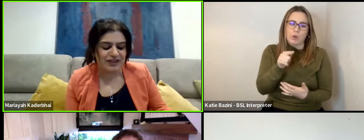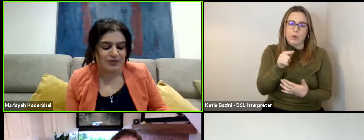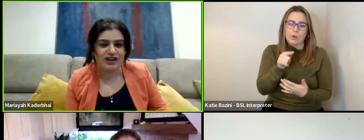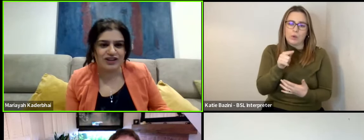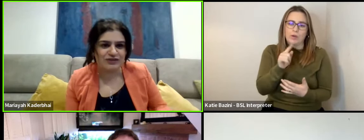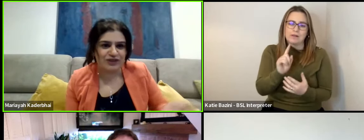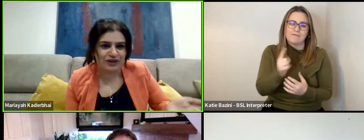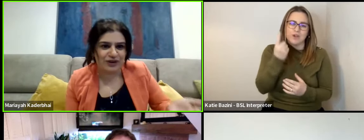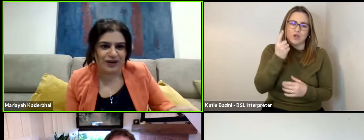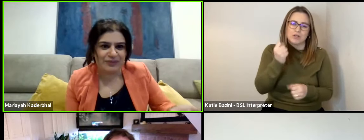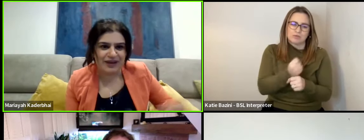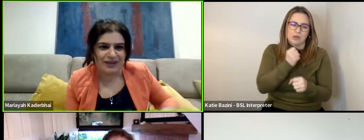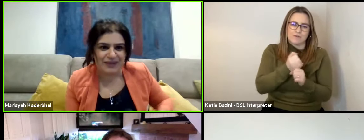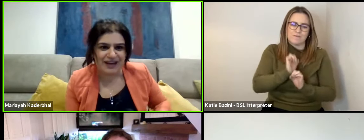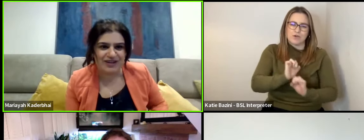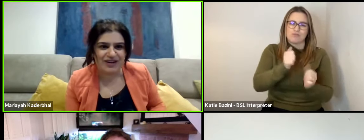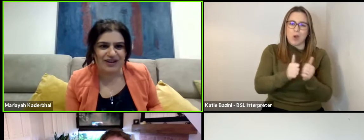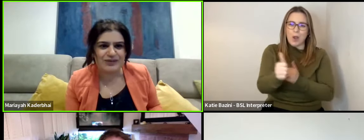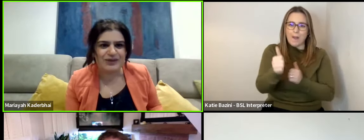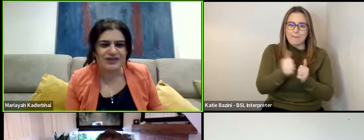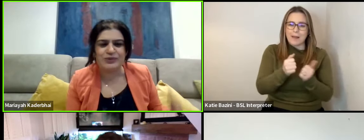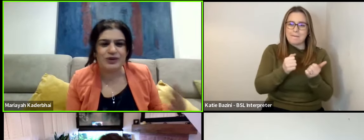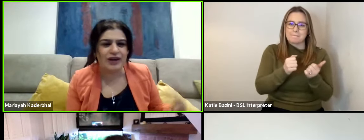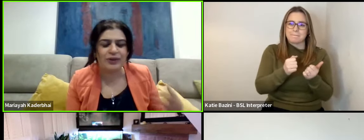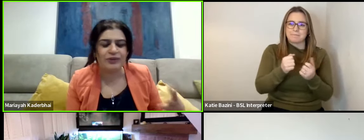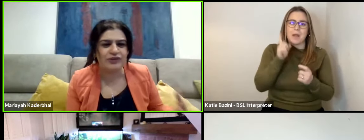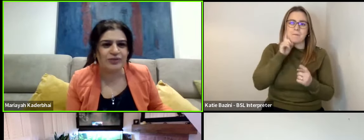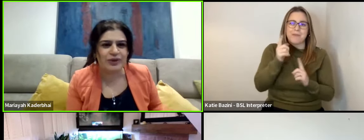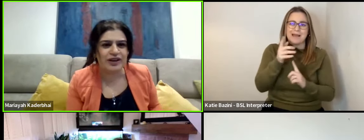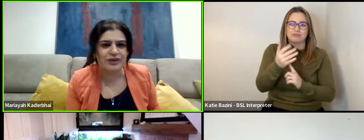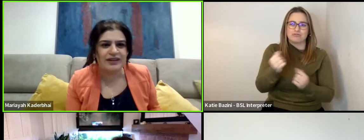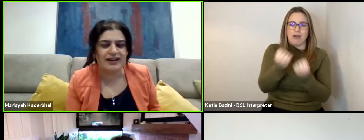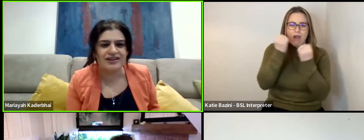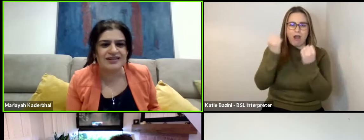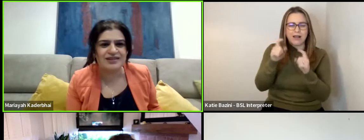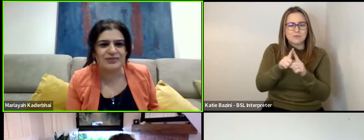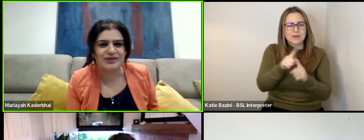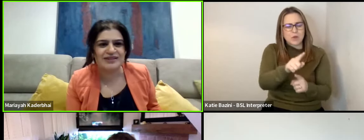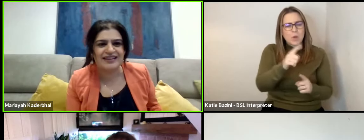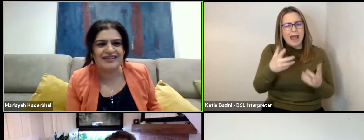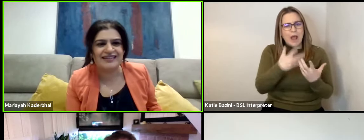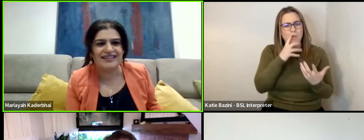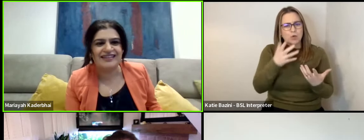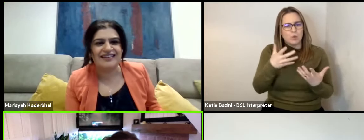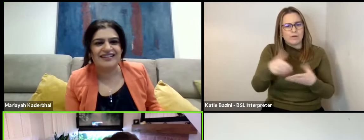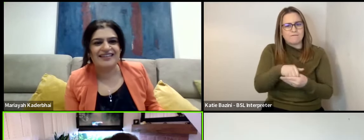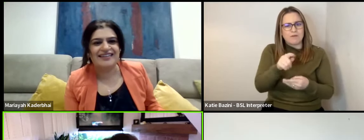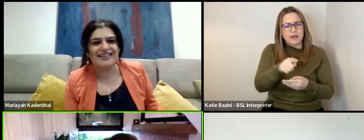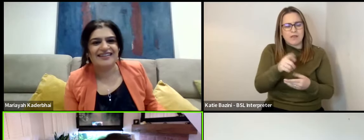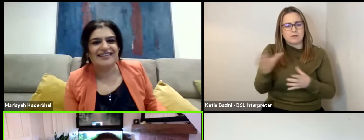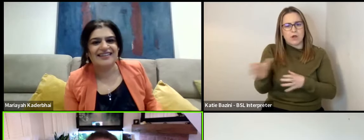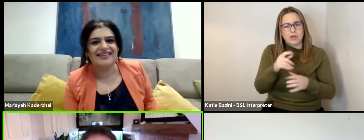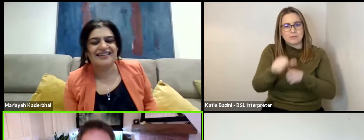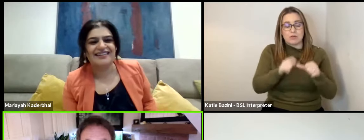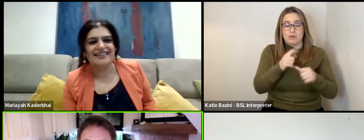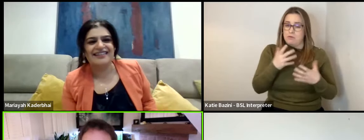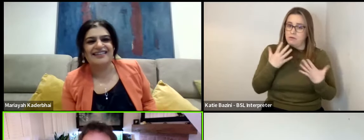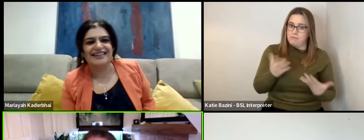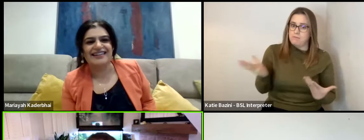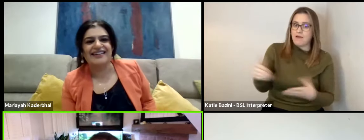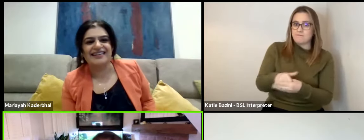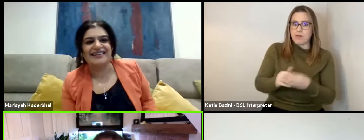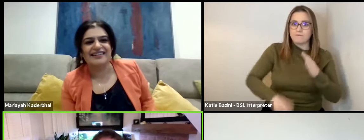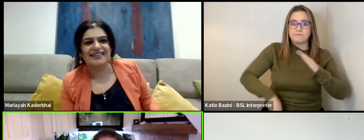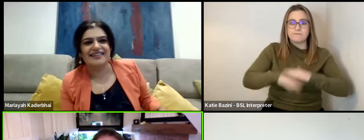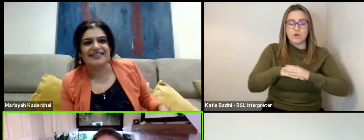the first production for your own company, Matriarch as well. So how involved were you in that casting process? Heavily, heavily